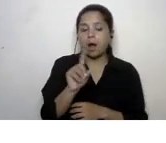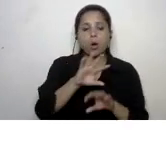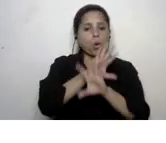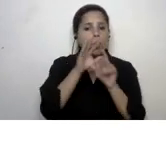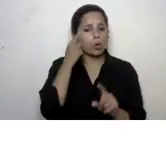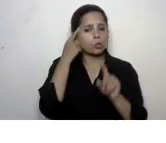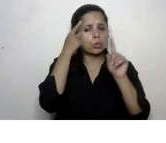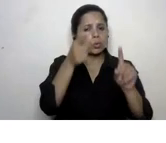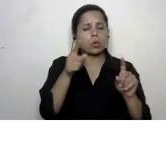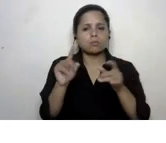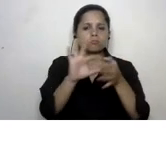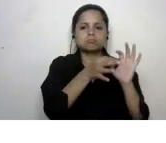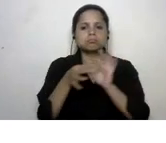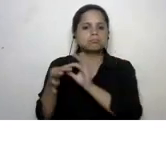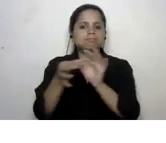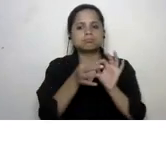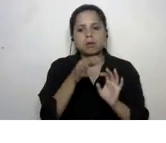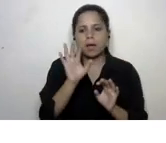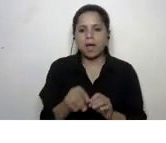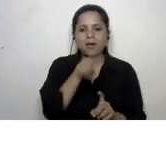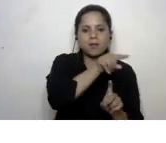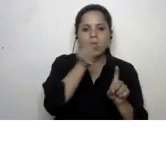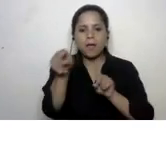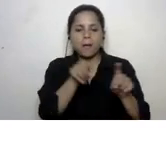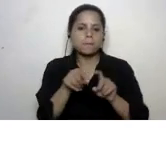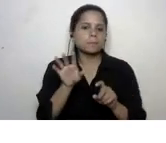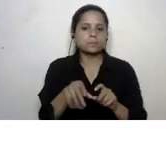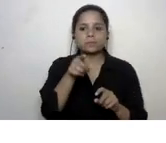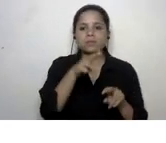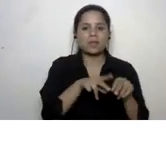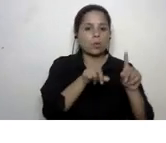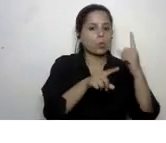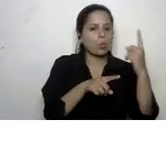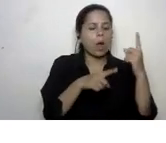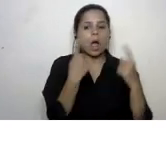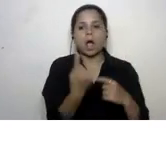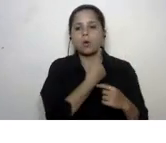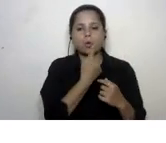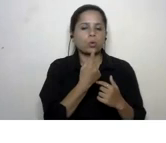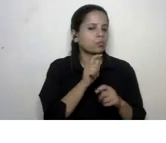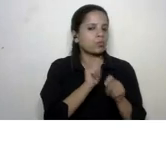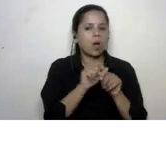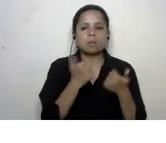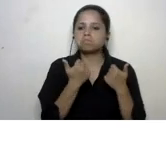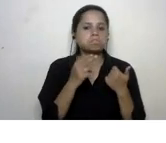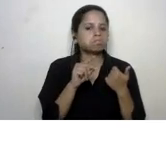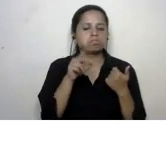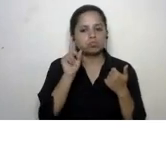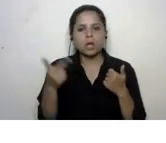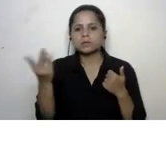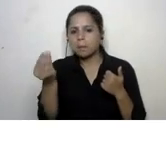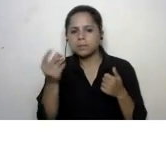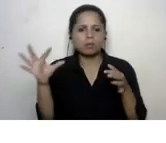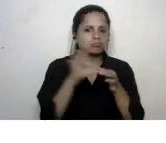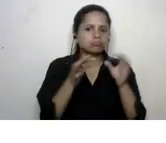are interlinked and interdisciplinary you cannot treat any one of them in isolation uh in the classroom as well when